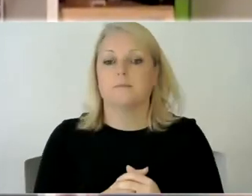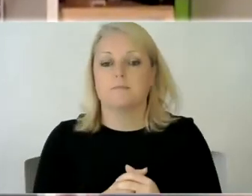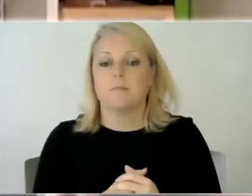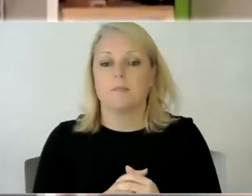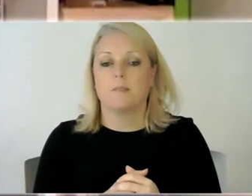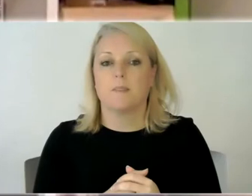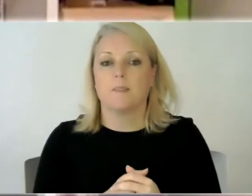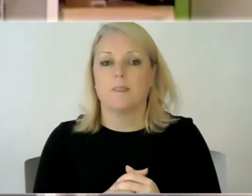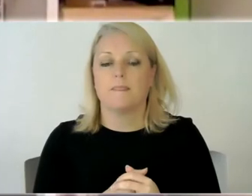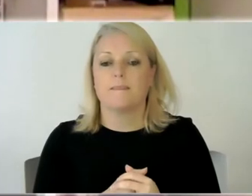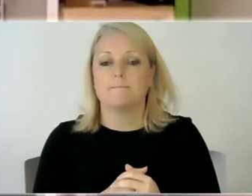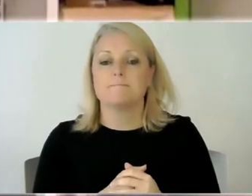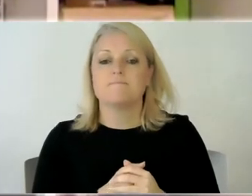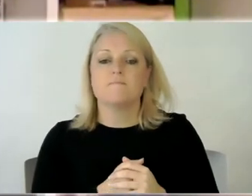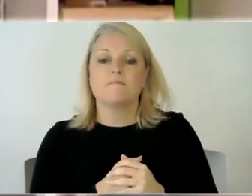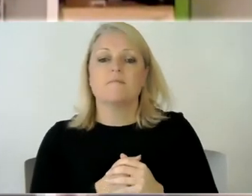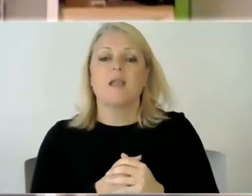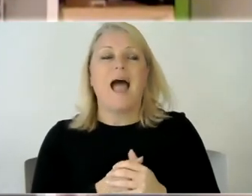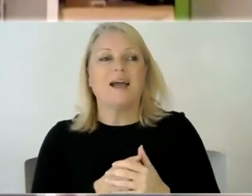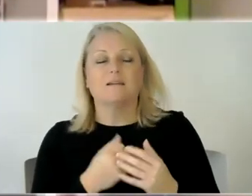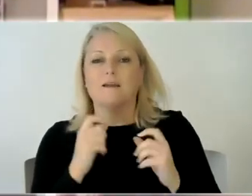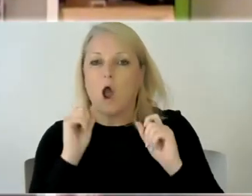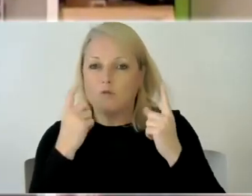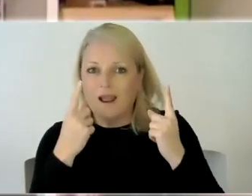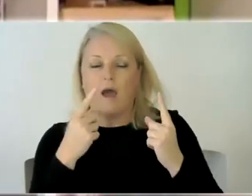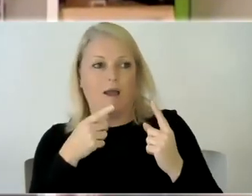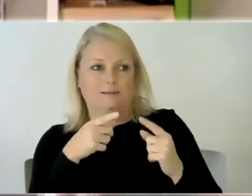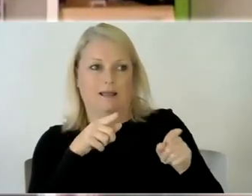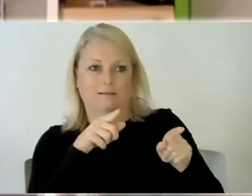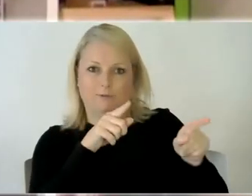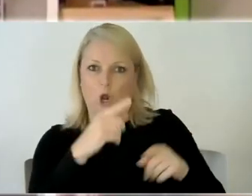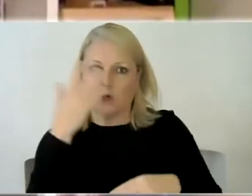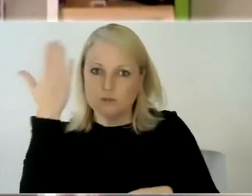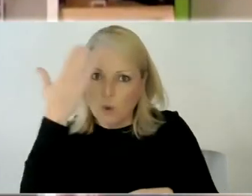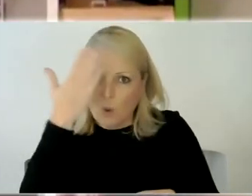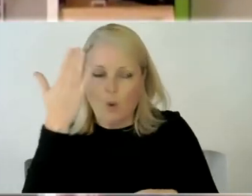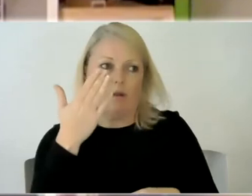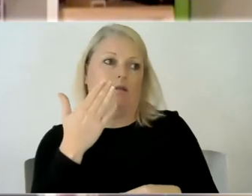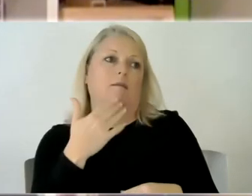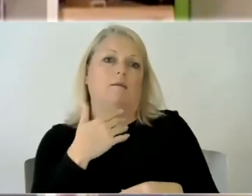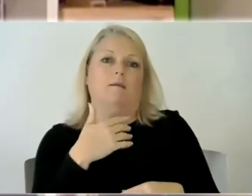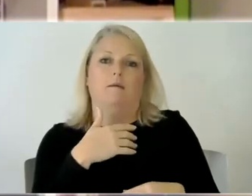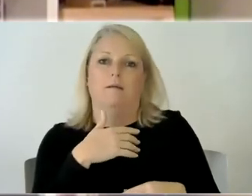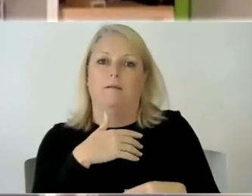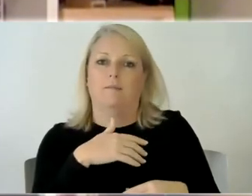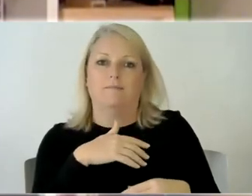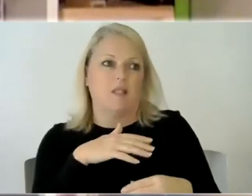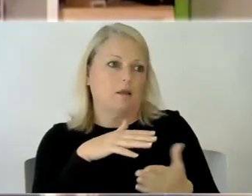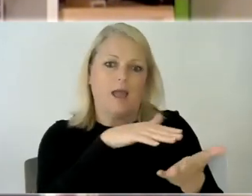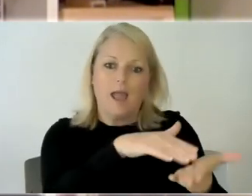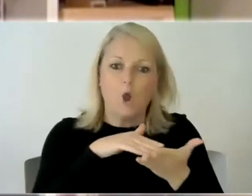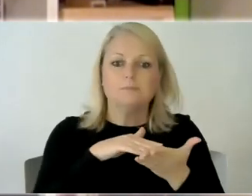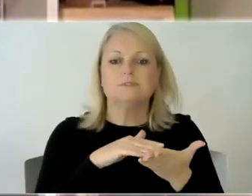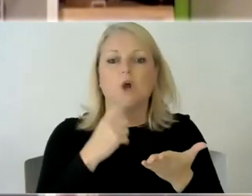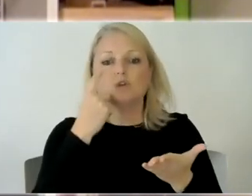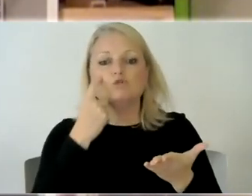you know everything they get from school each day and you know just trying to work somehow trying